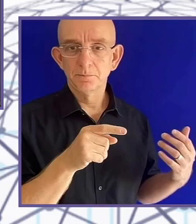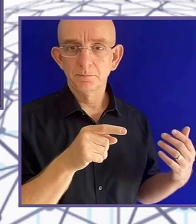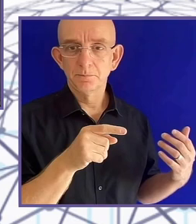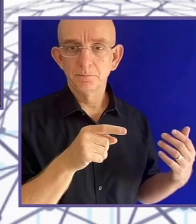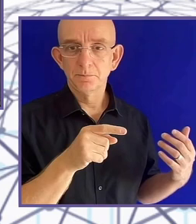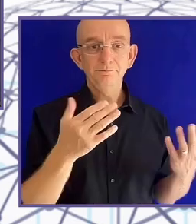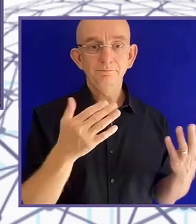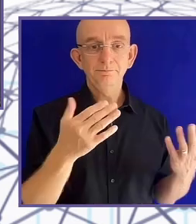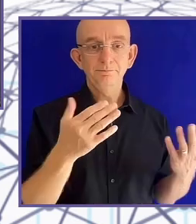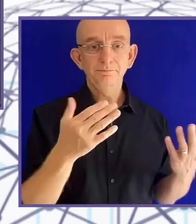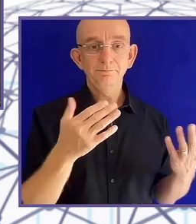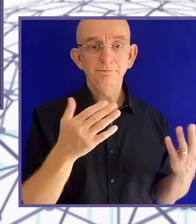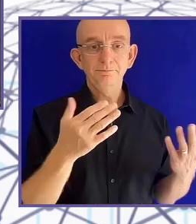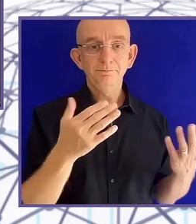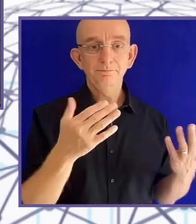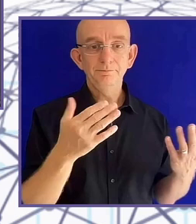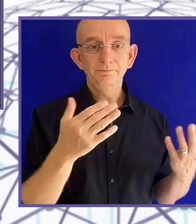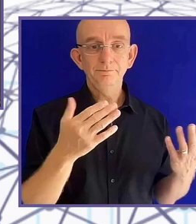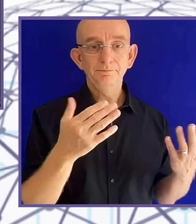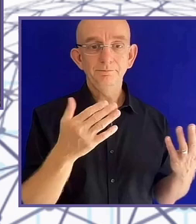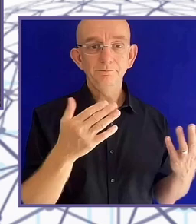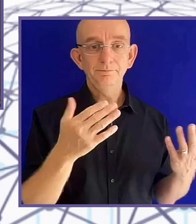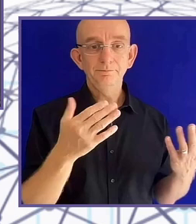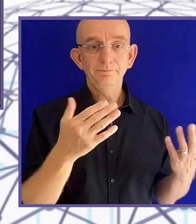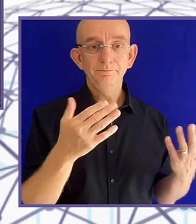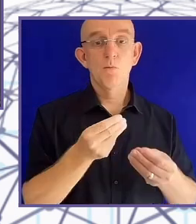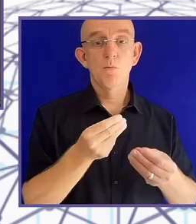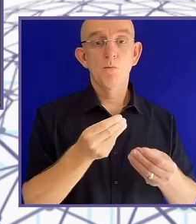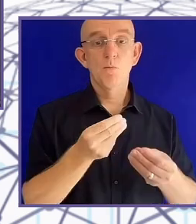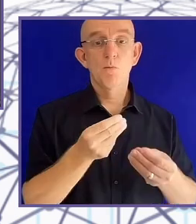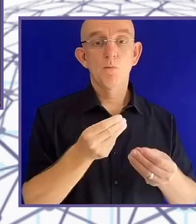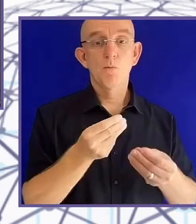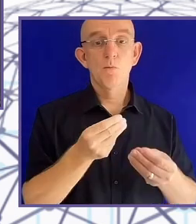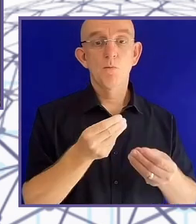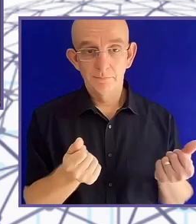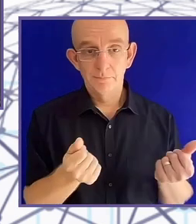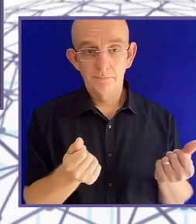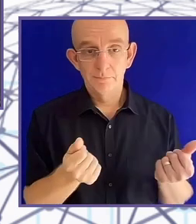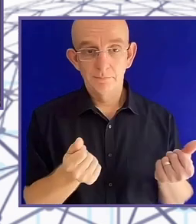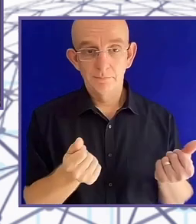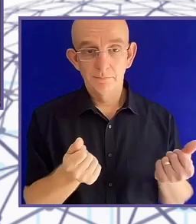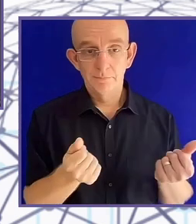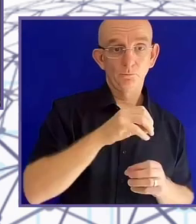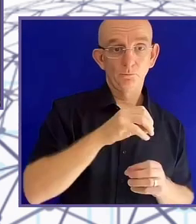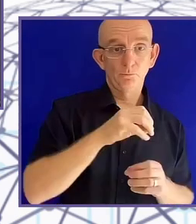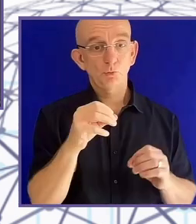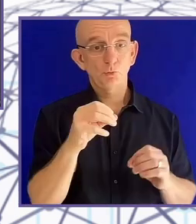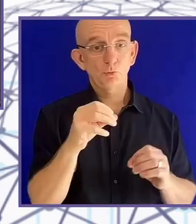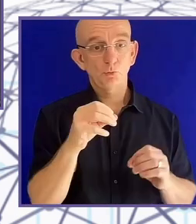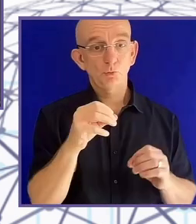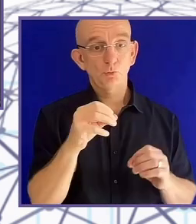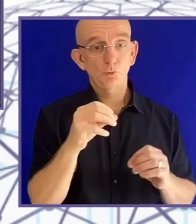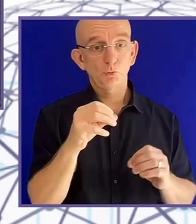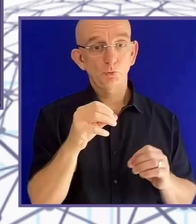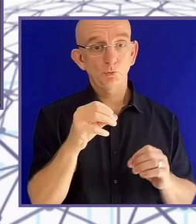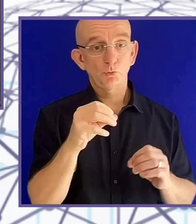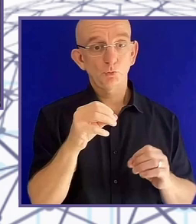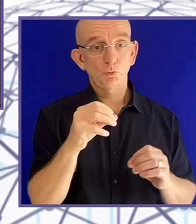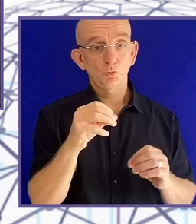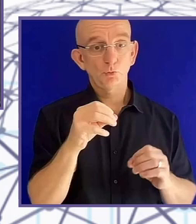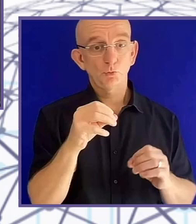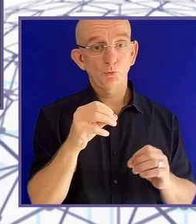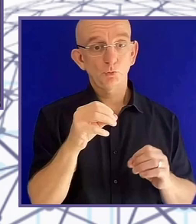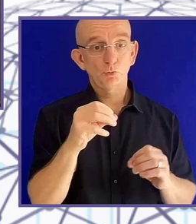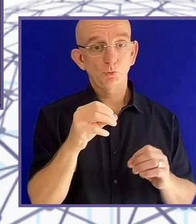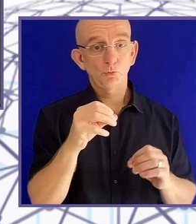is it has a tech bro looking dude with like a board and he's pointing at it and is very proud of his unaffordable